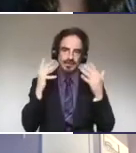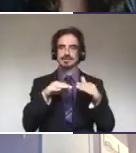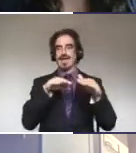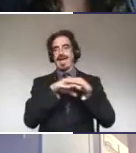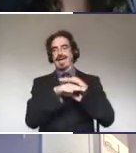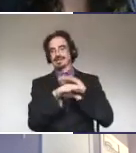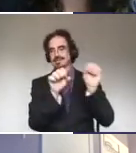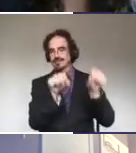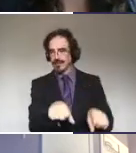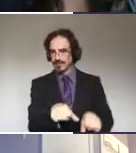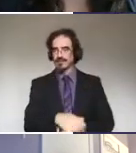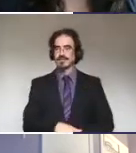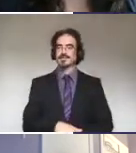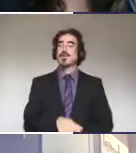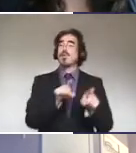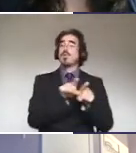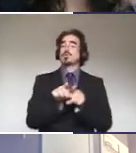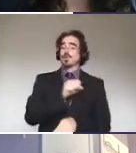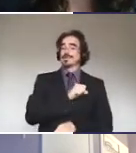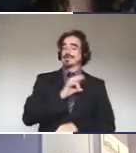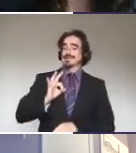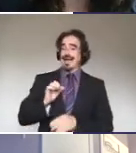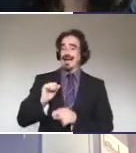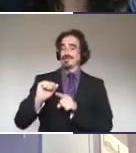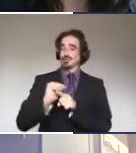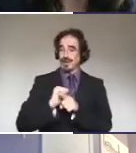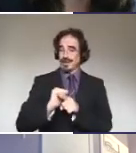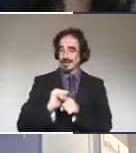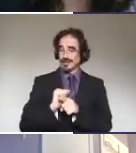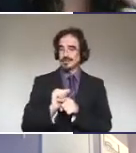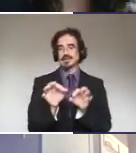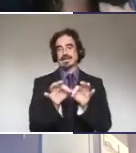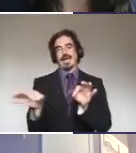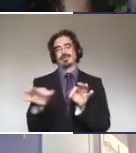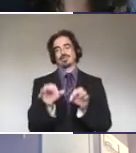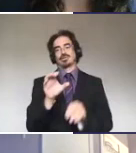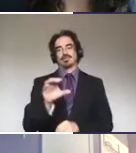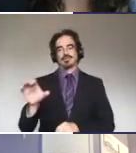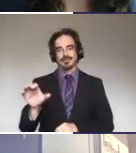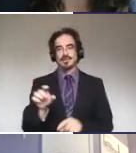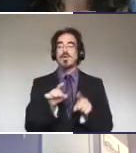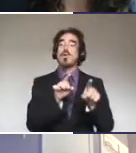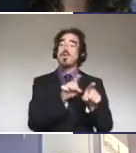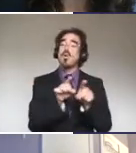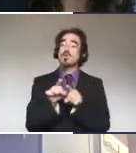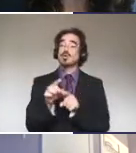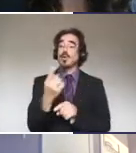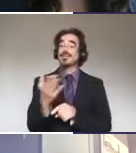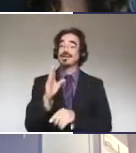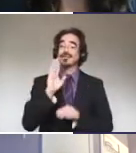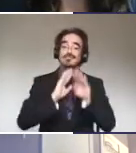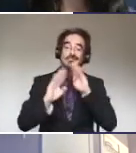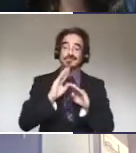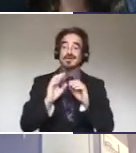for staff training are also captioned. And one thing a lot of people forget that's very frustrating to us is social media.